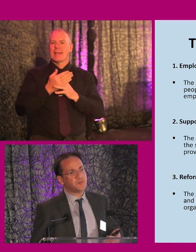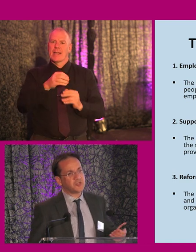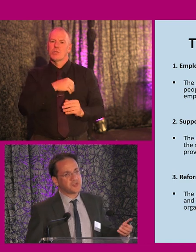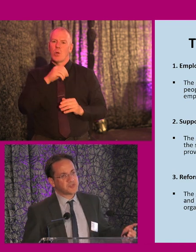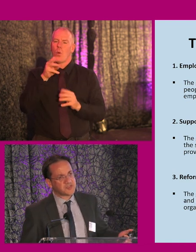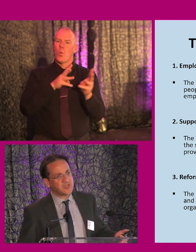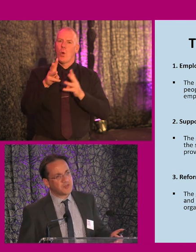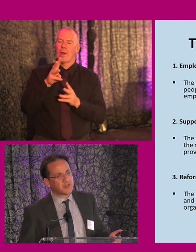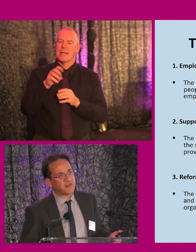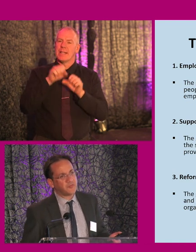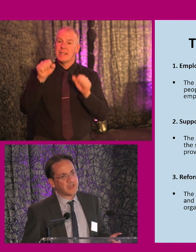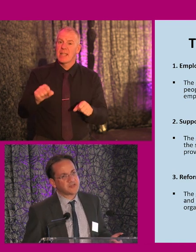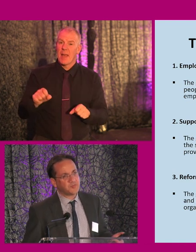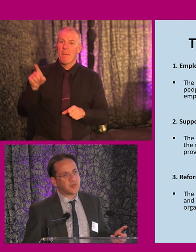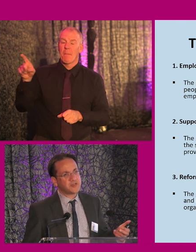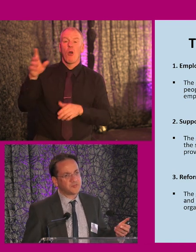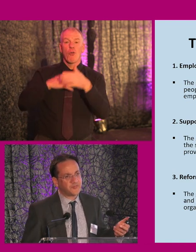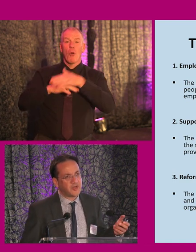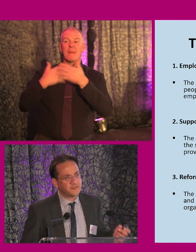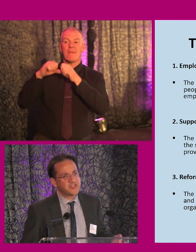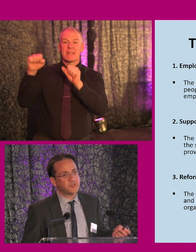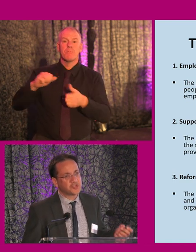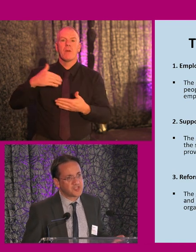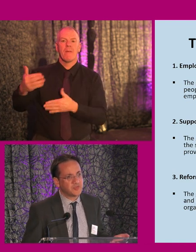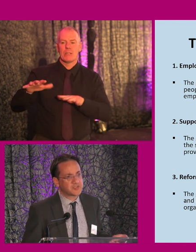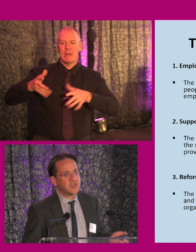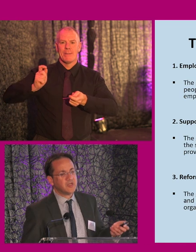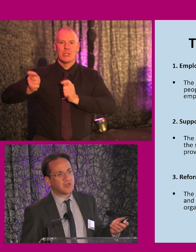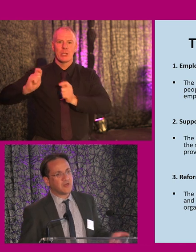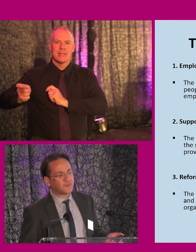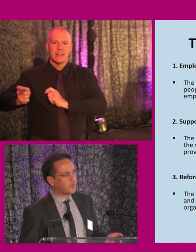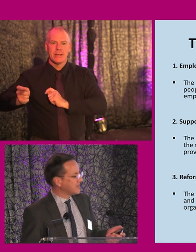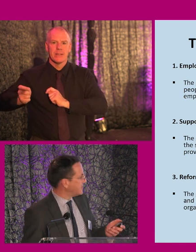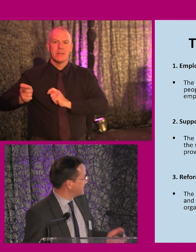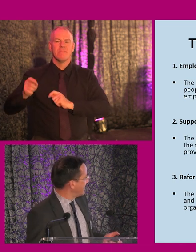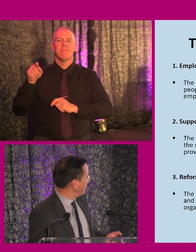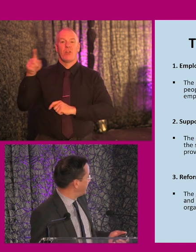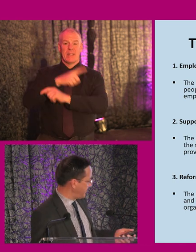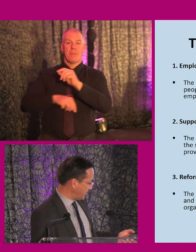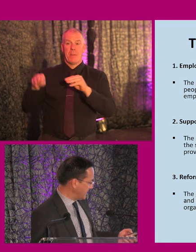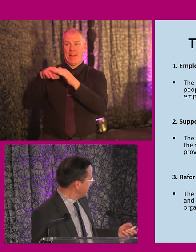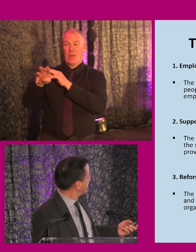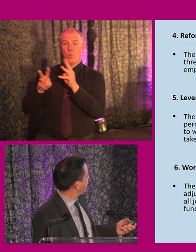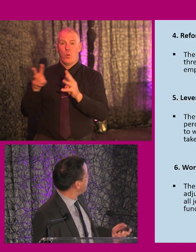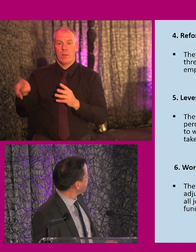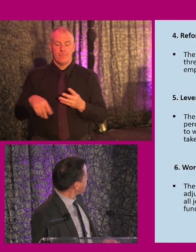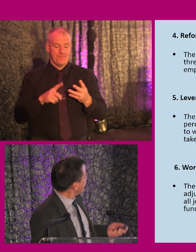scheme, which is the scheme that the government has in place to provide reasonable adjustments for disabled people.